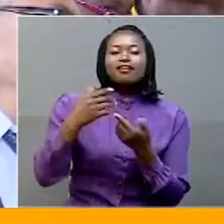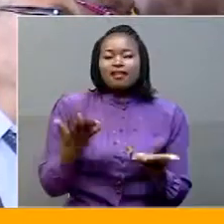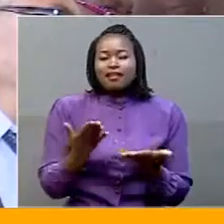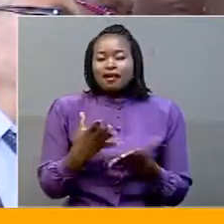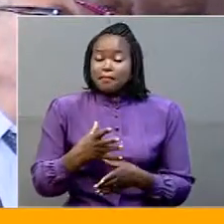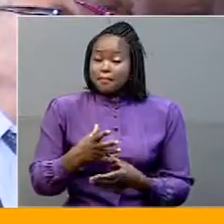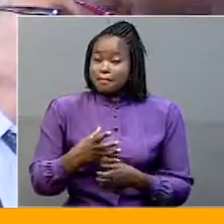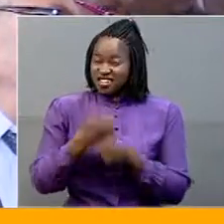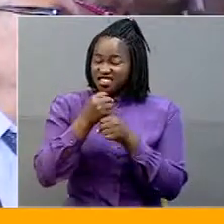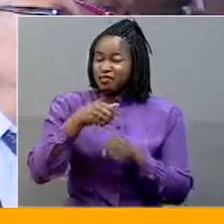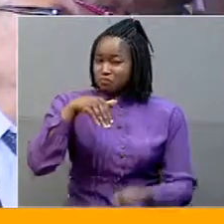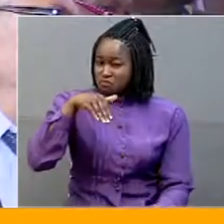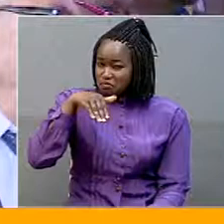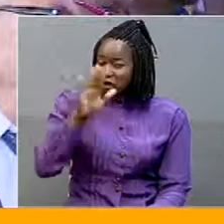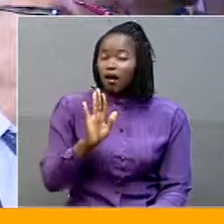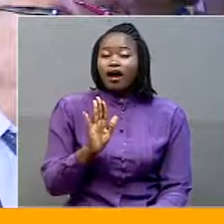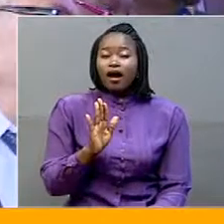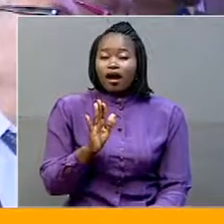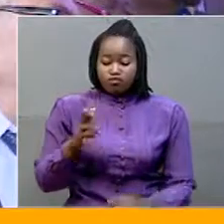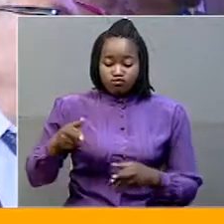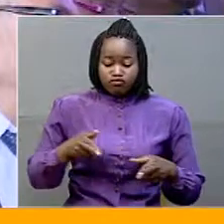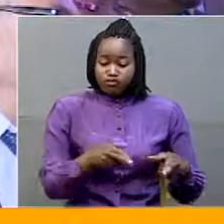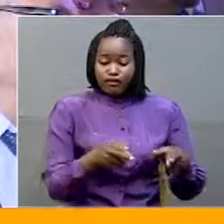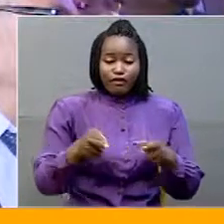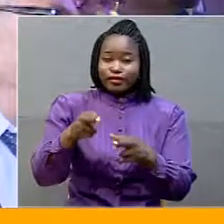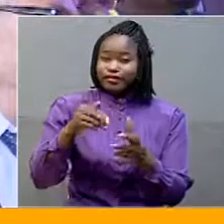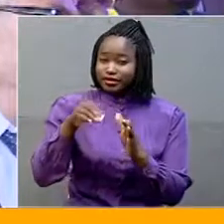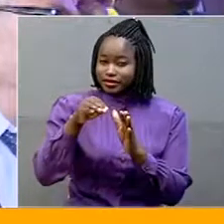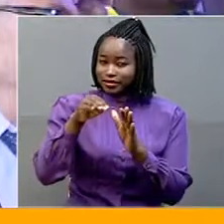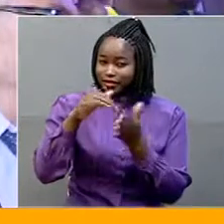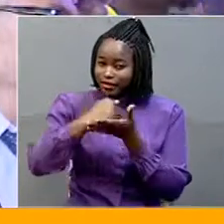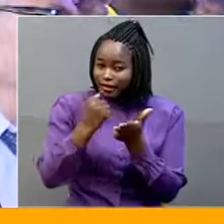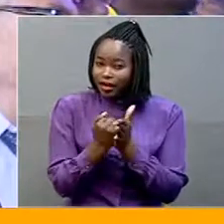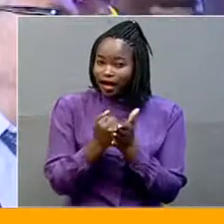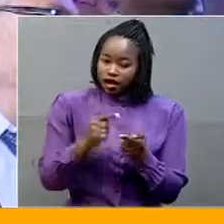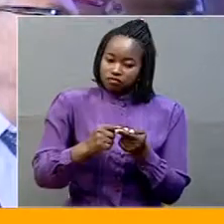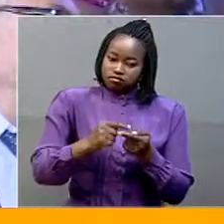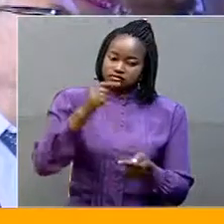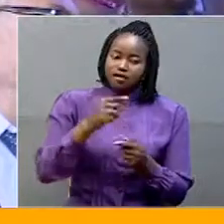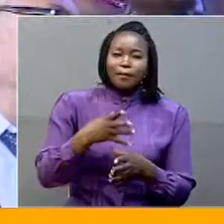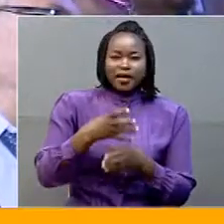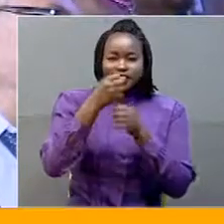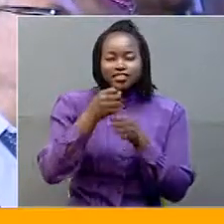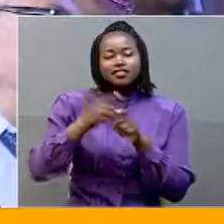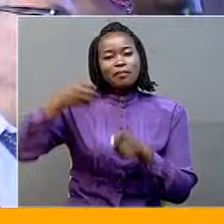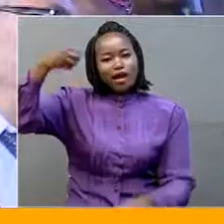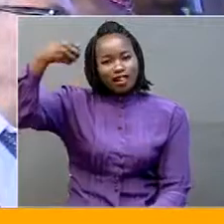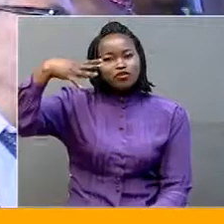we emphasized the road sector and electricity